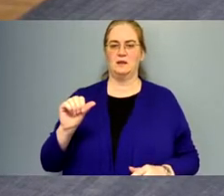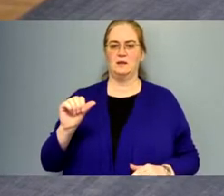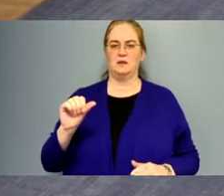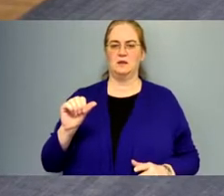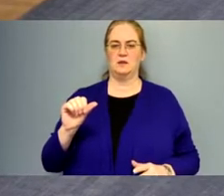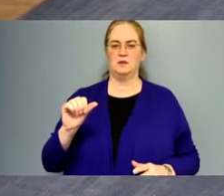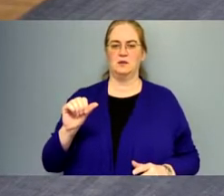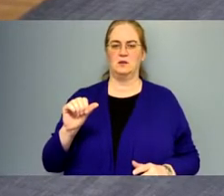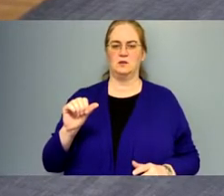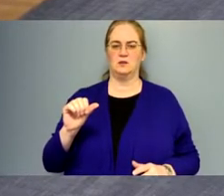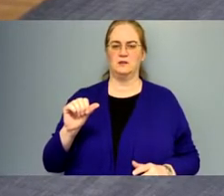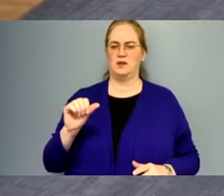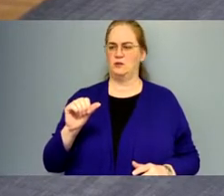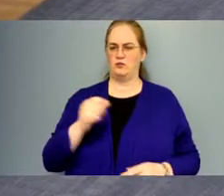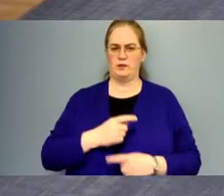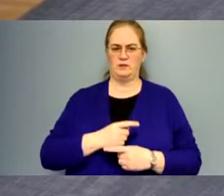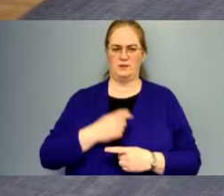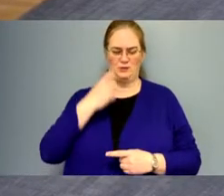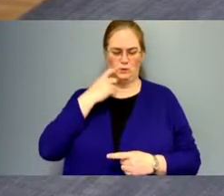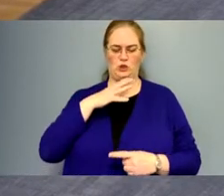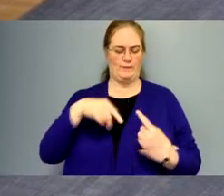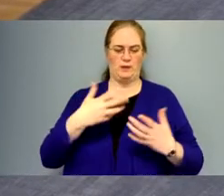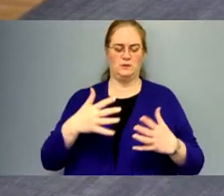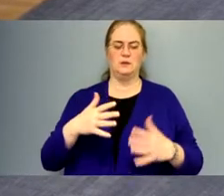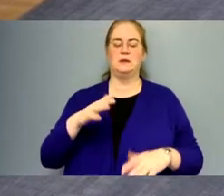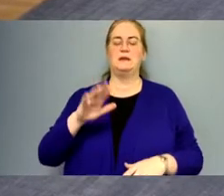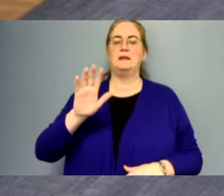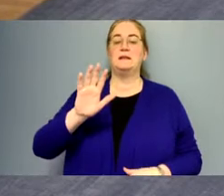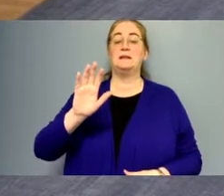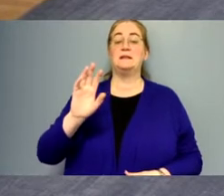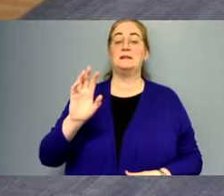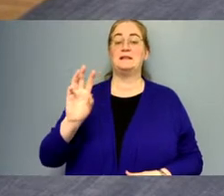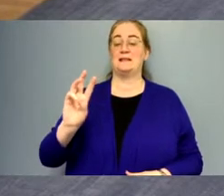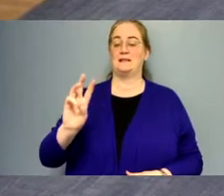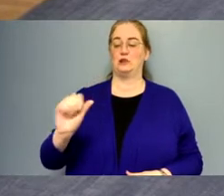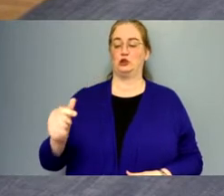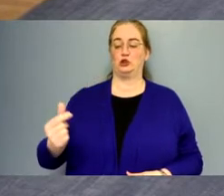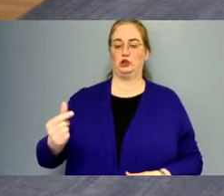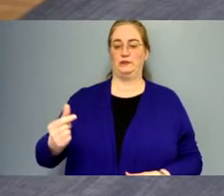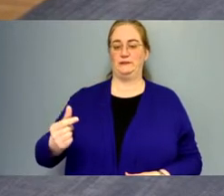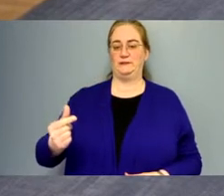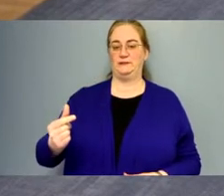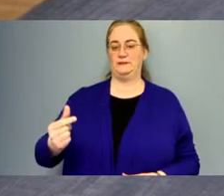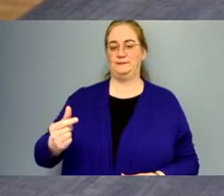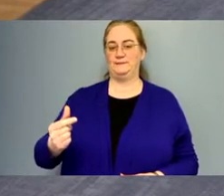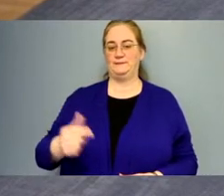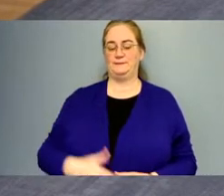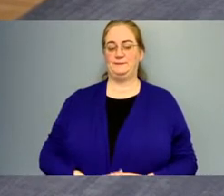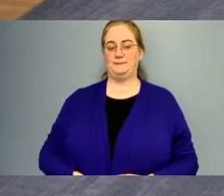I guess, that's the one I just spoke to, item 6G. Um,